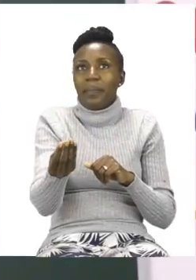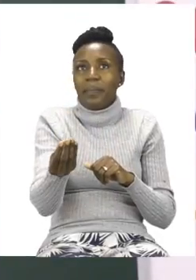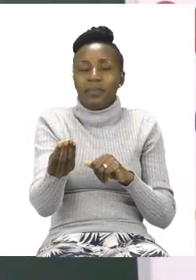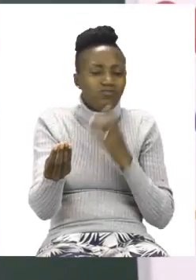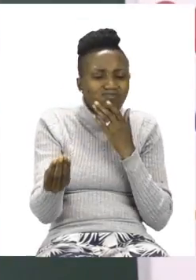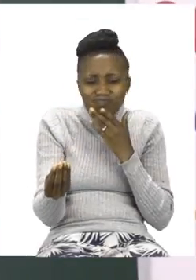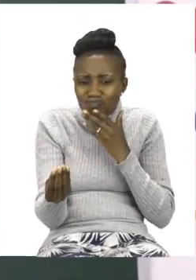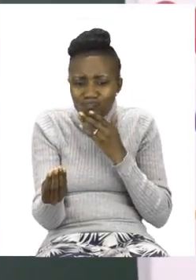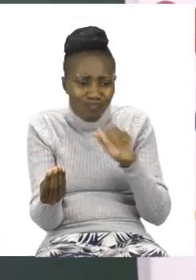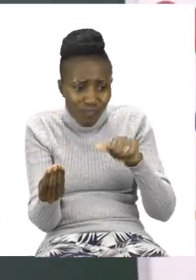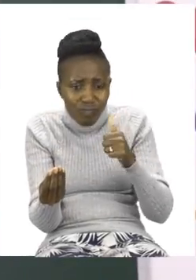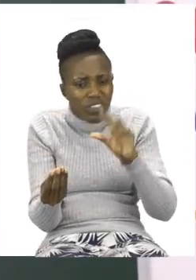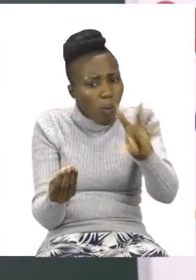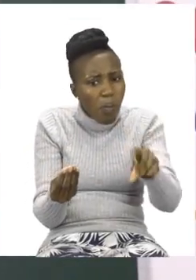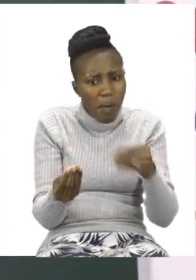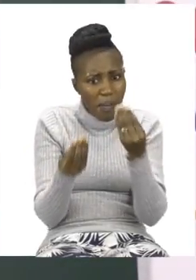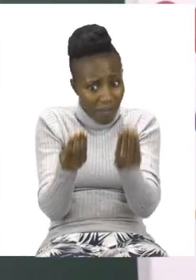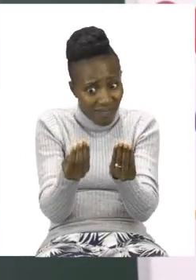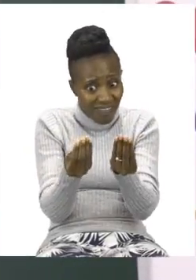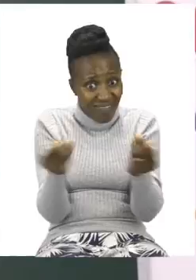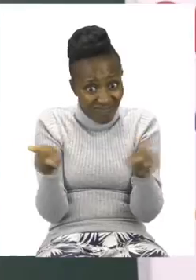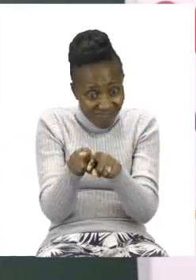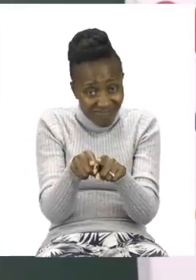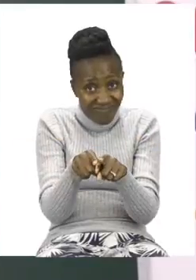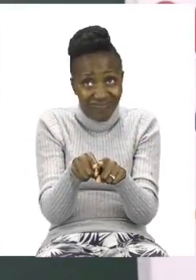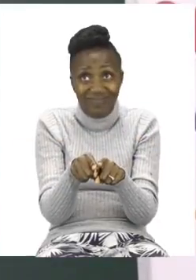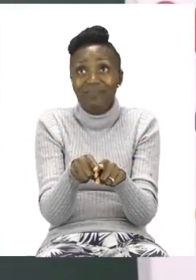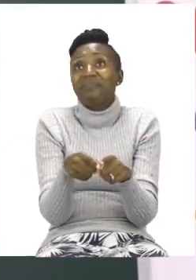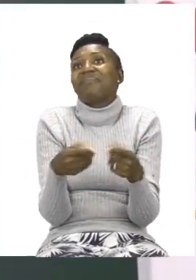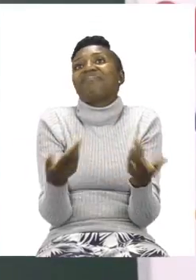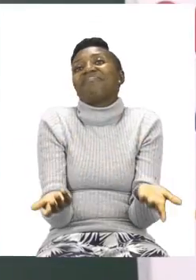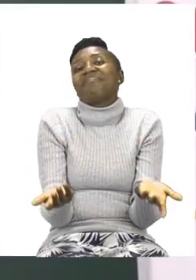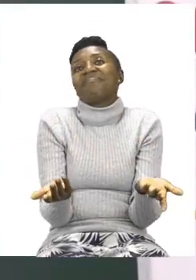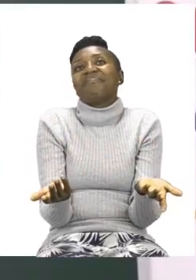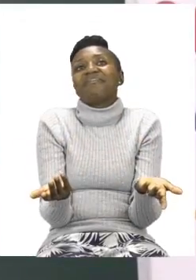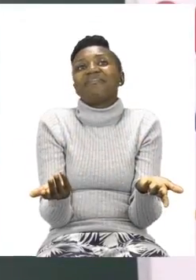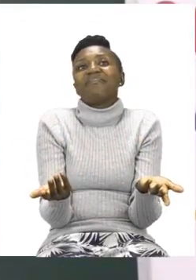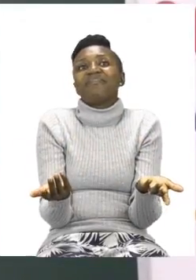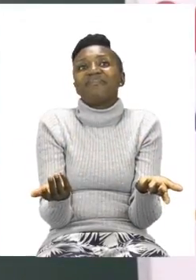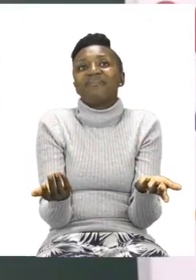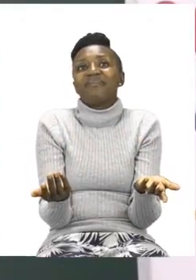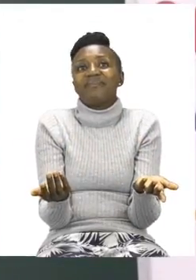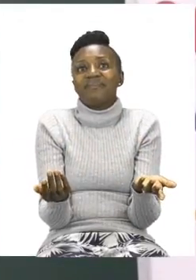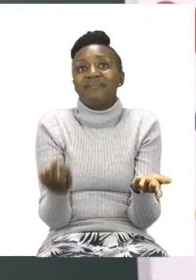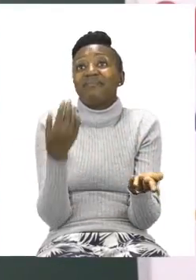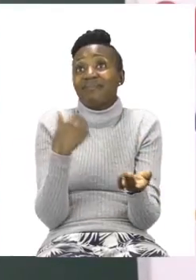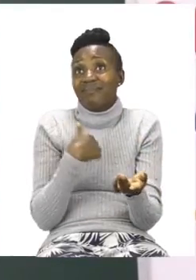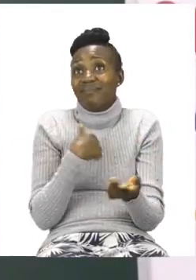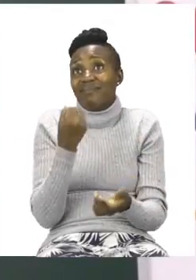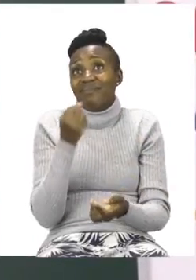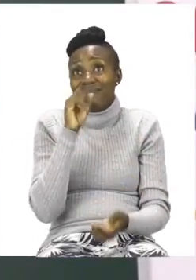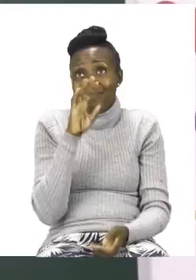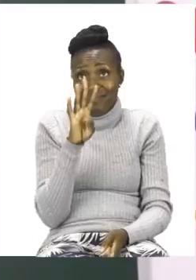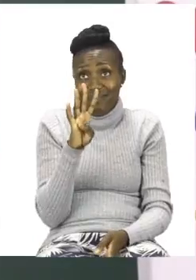try and find its partner on the table. So I've already cut mine out